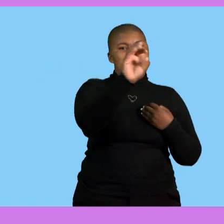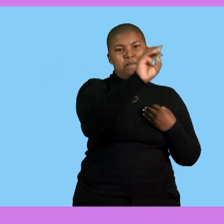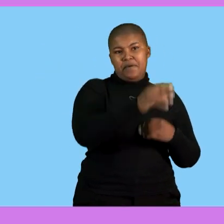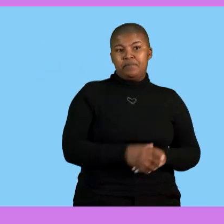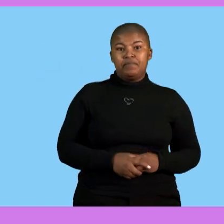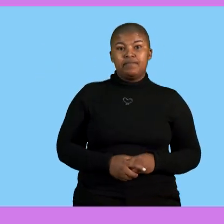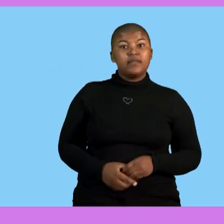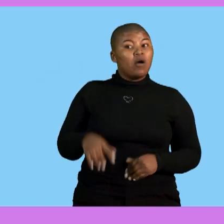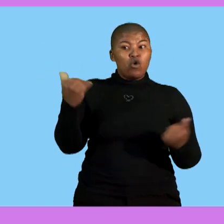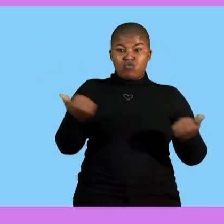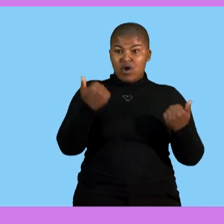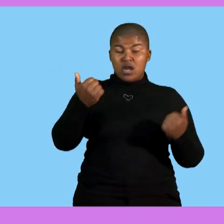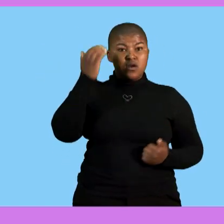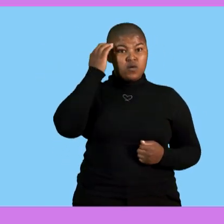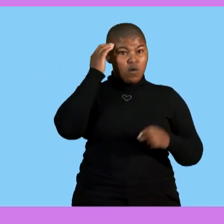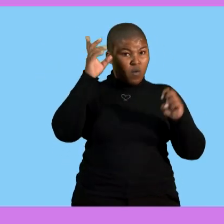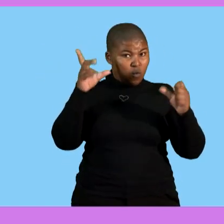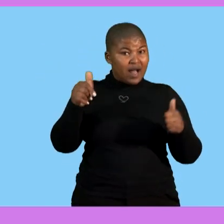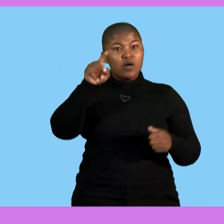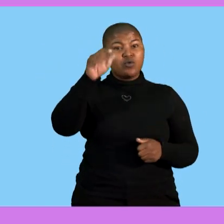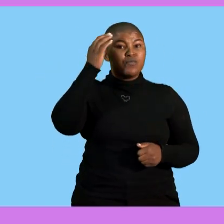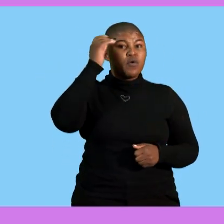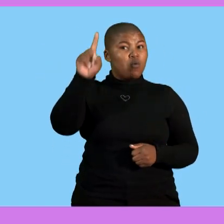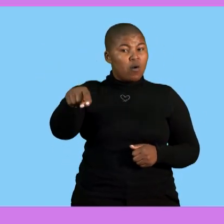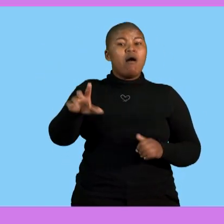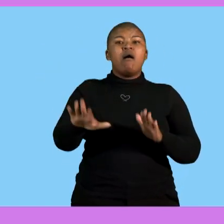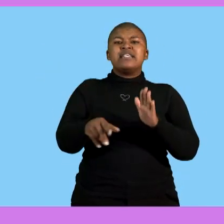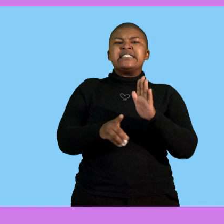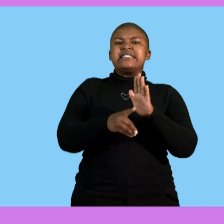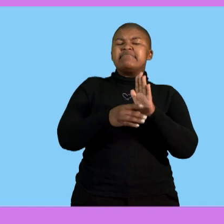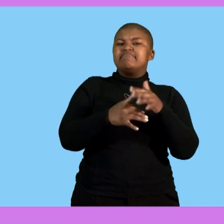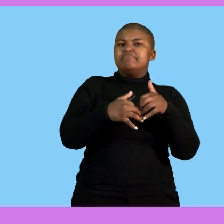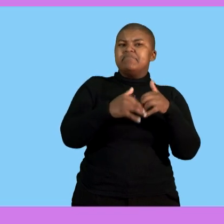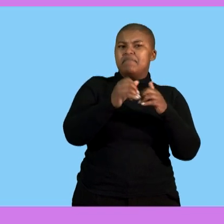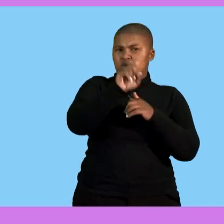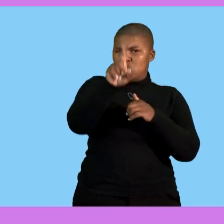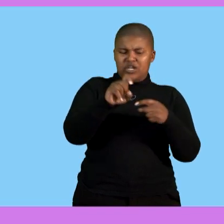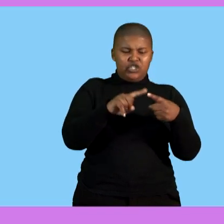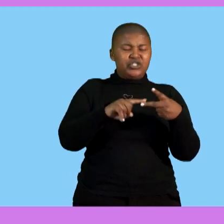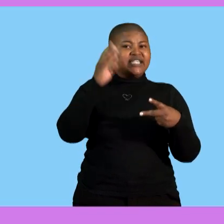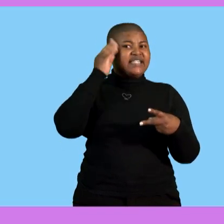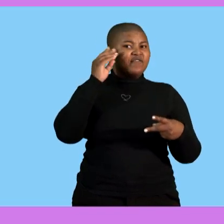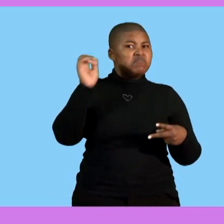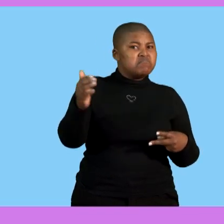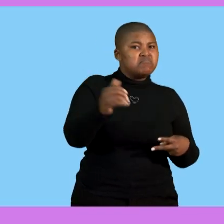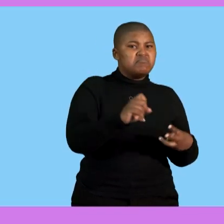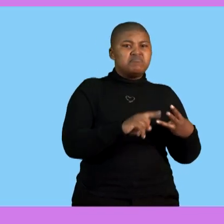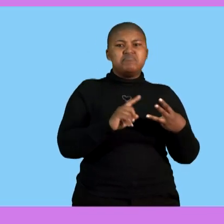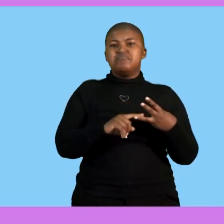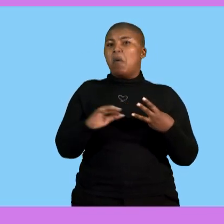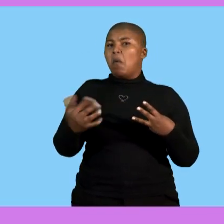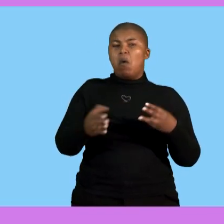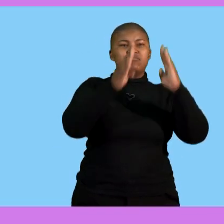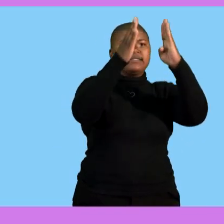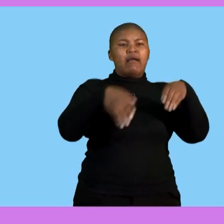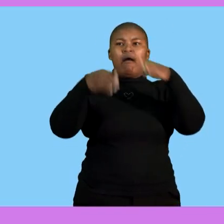What you should know by now you should be able to develop questions, calculate data, classify and organize